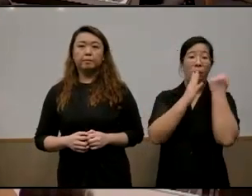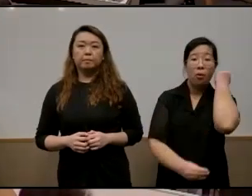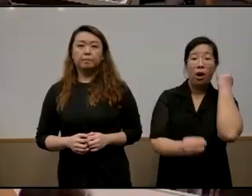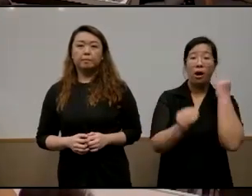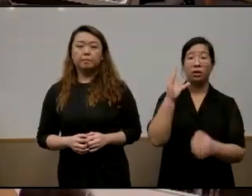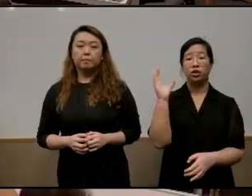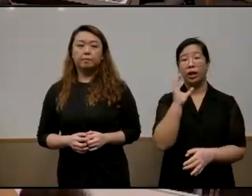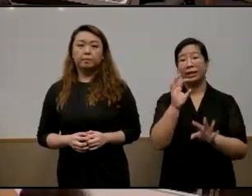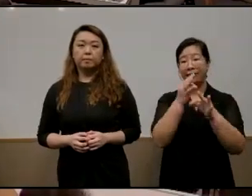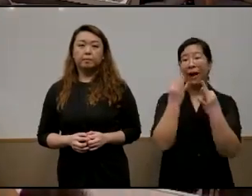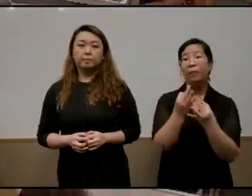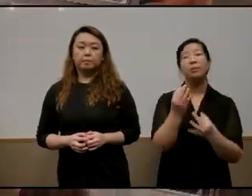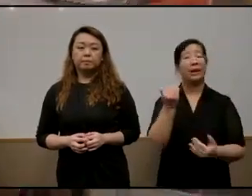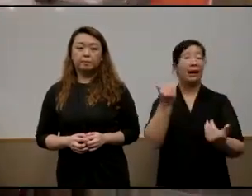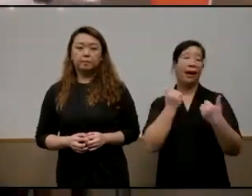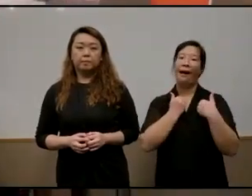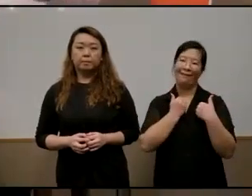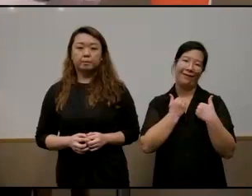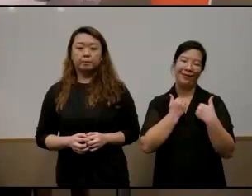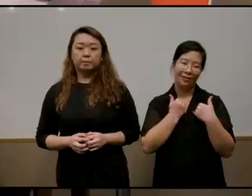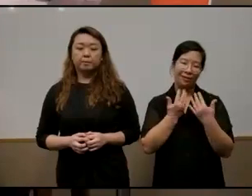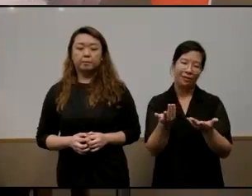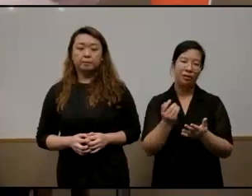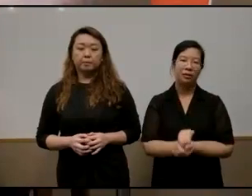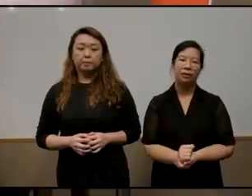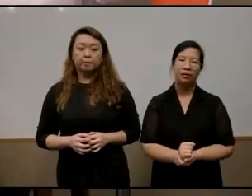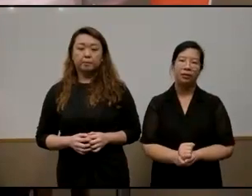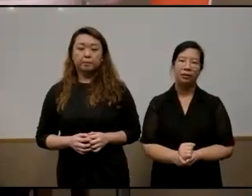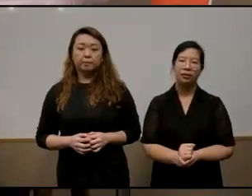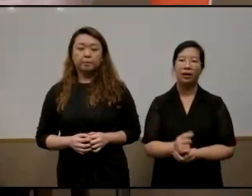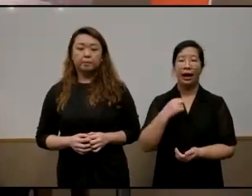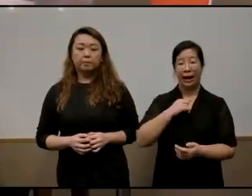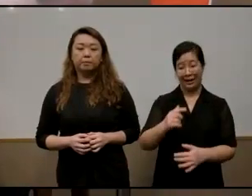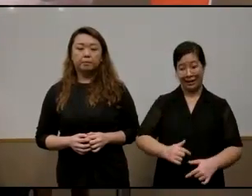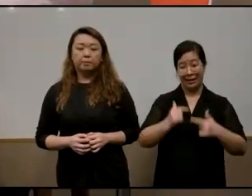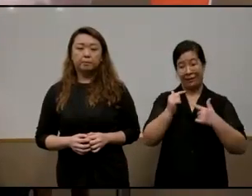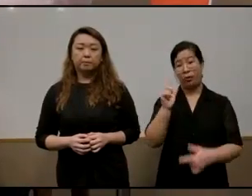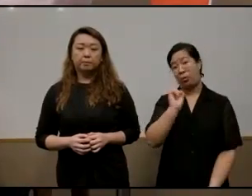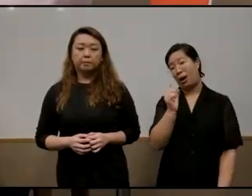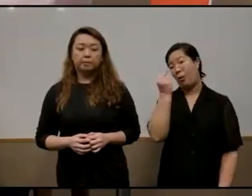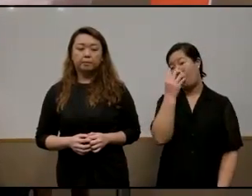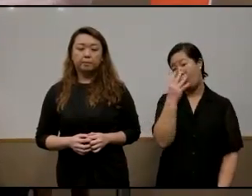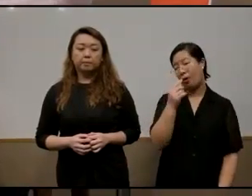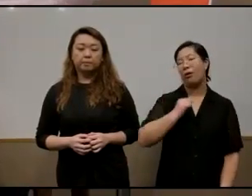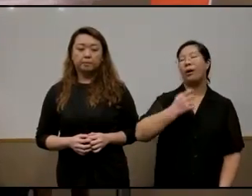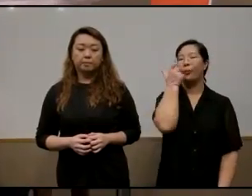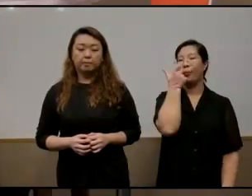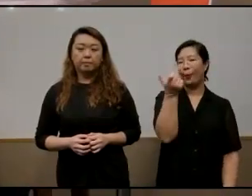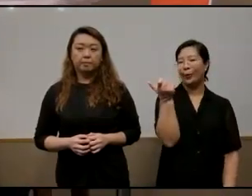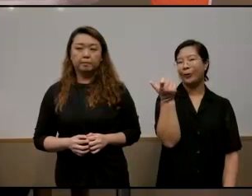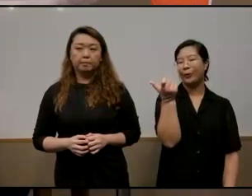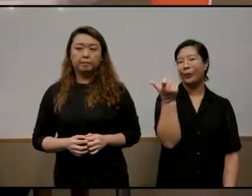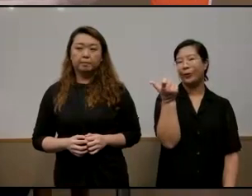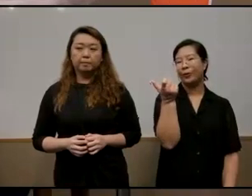families families know this is just an aside um i live in hong kong and i watch a lot of uh